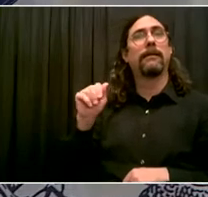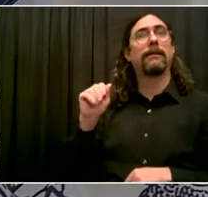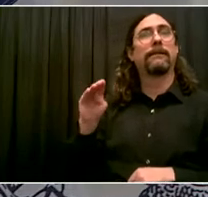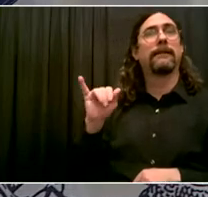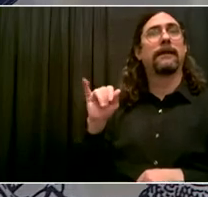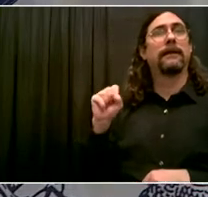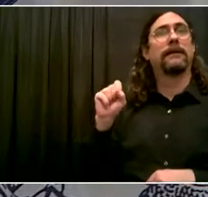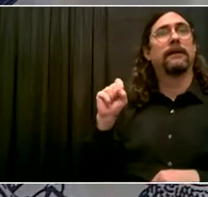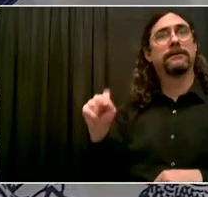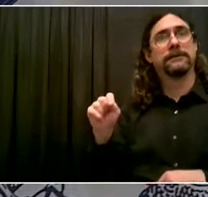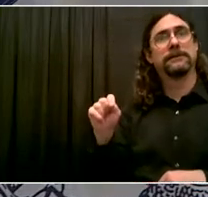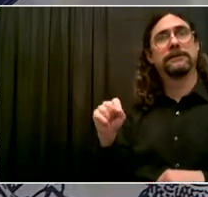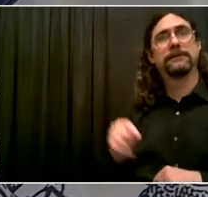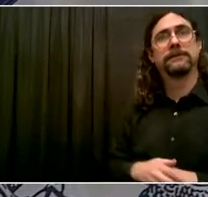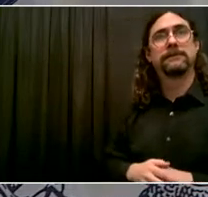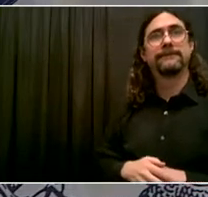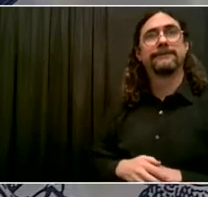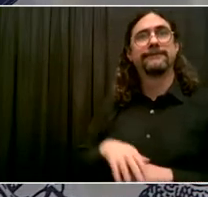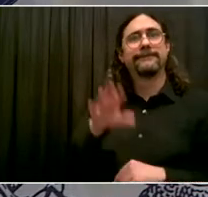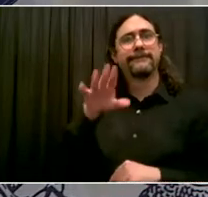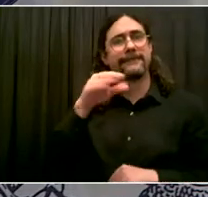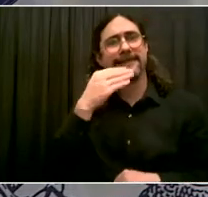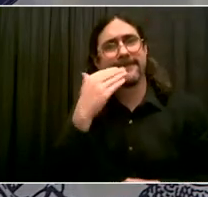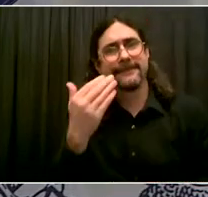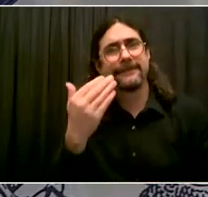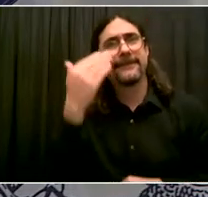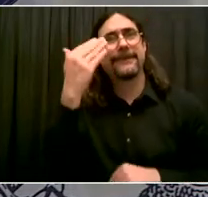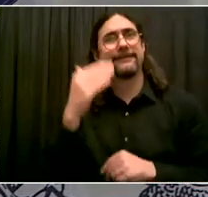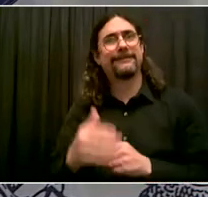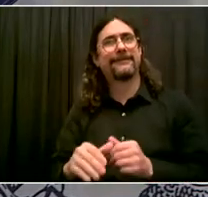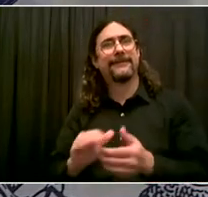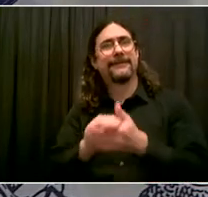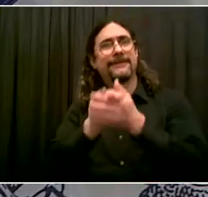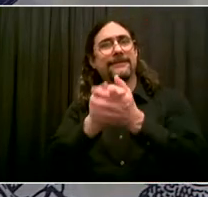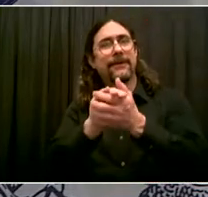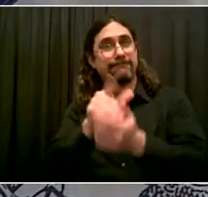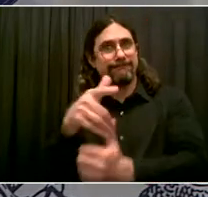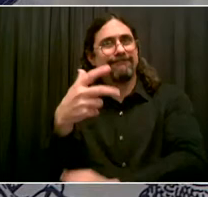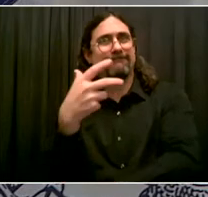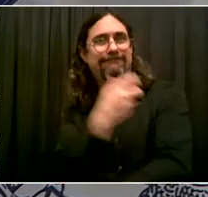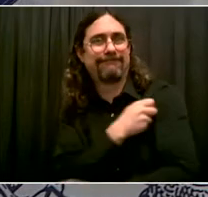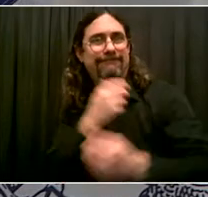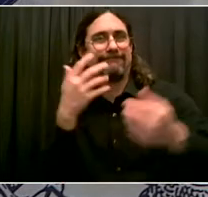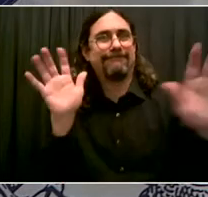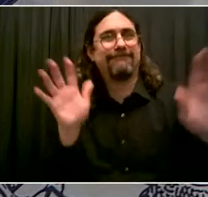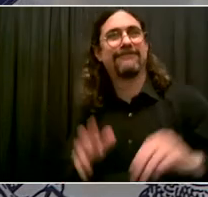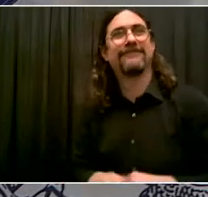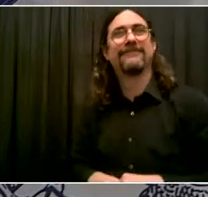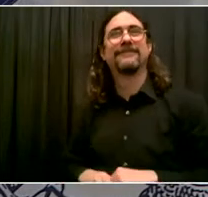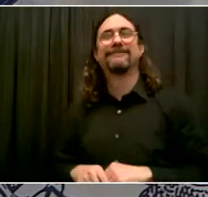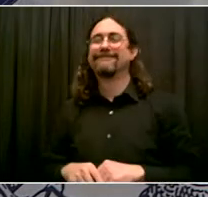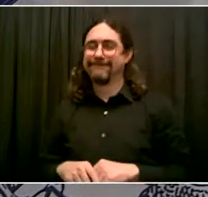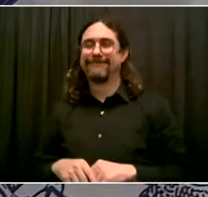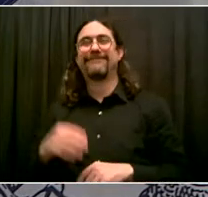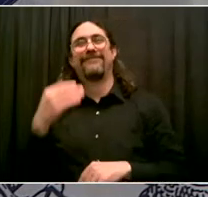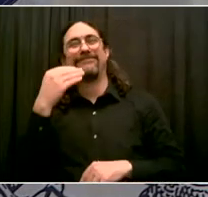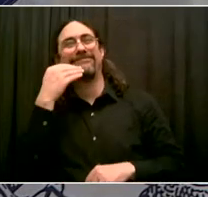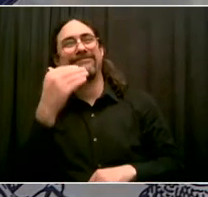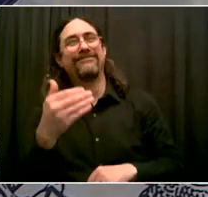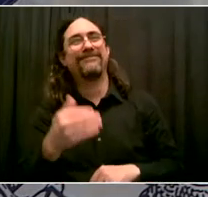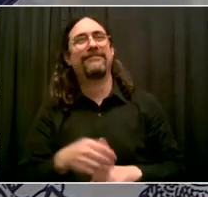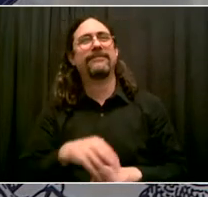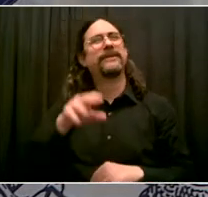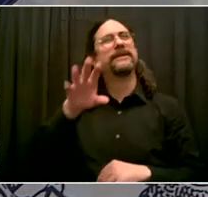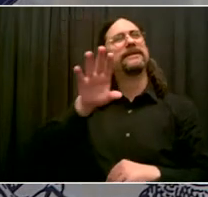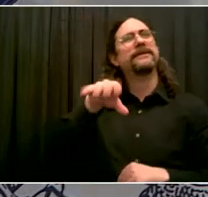to ask you about this possible revision of the CDC's guidance for classrooms and distancing. If